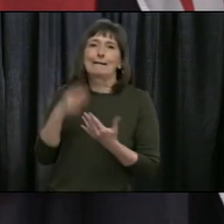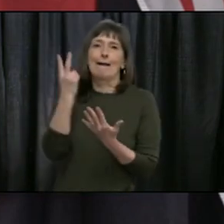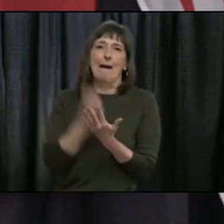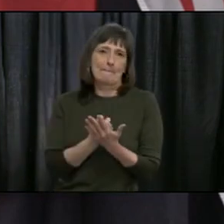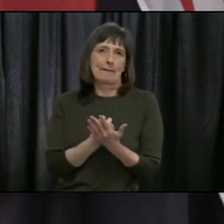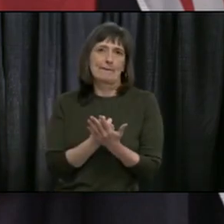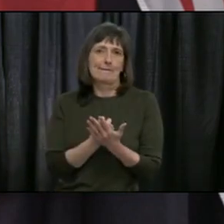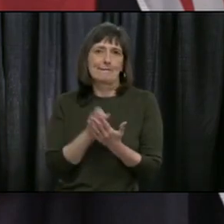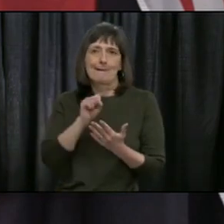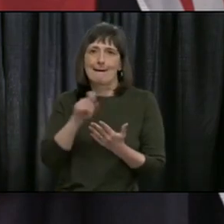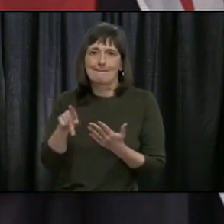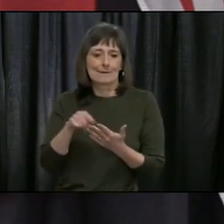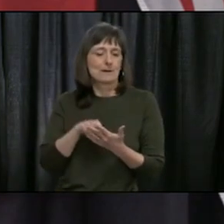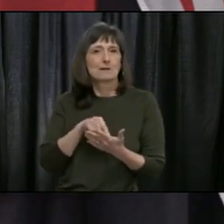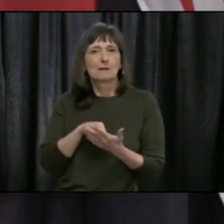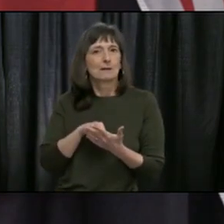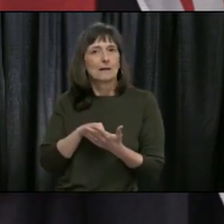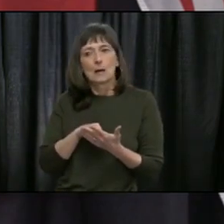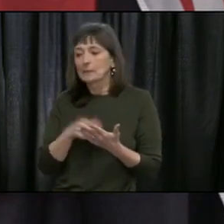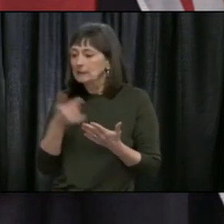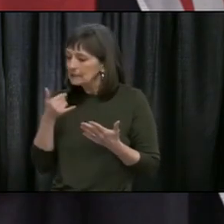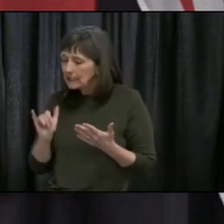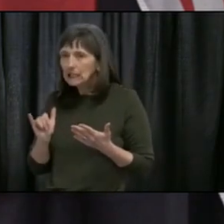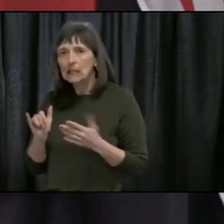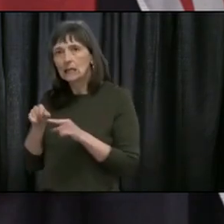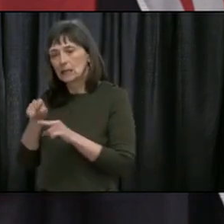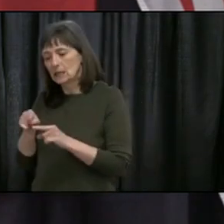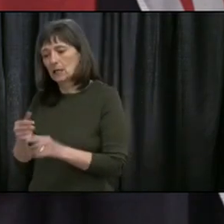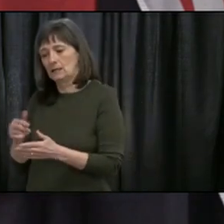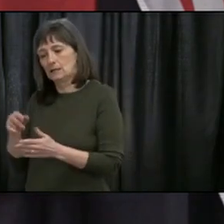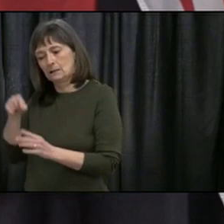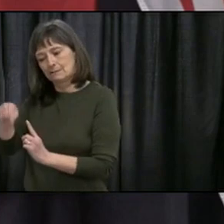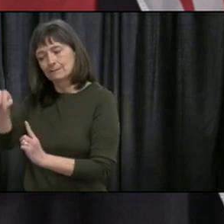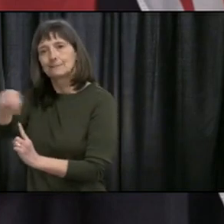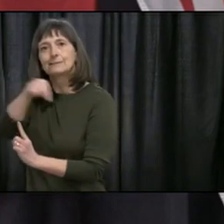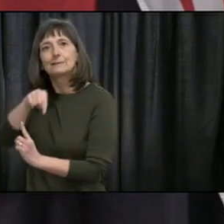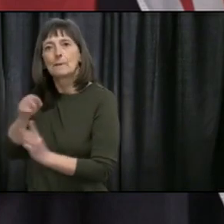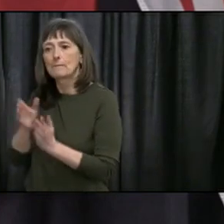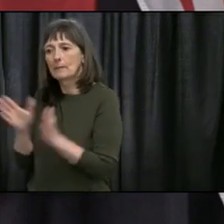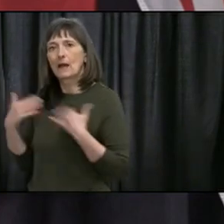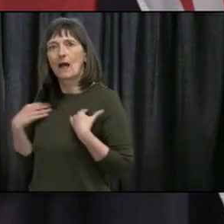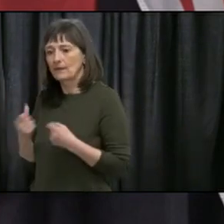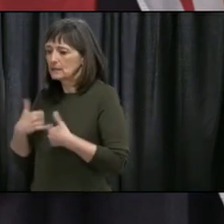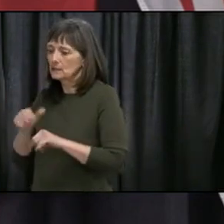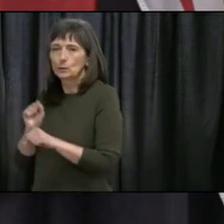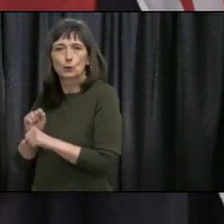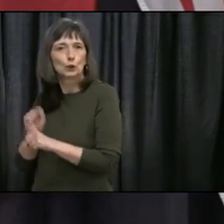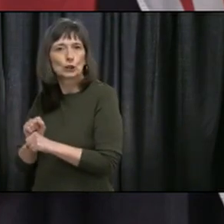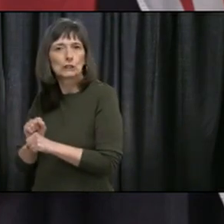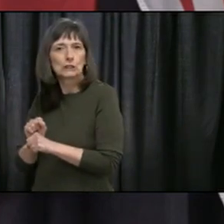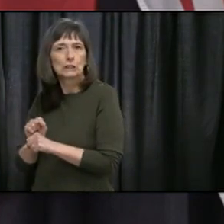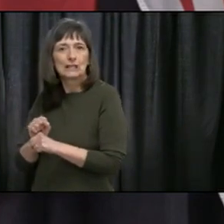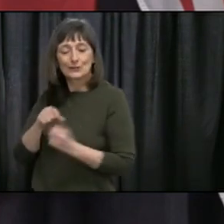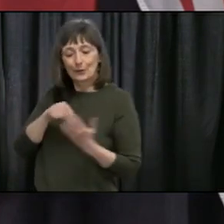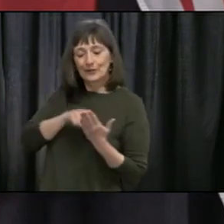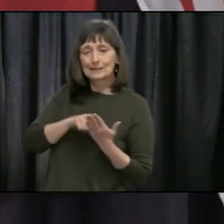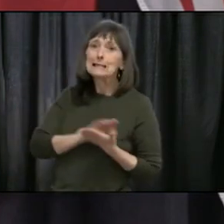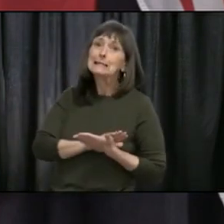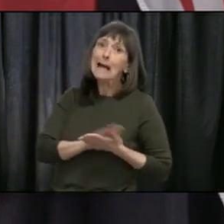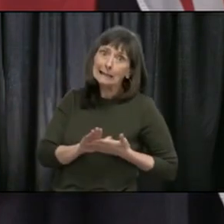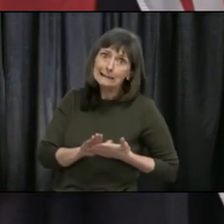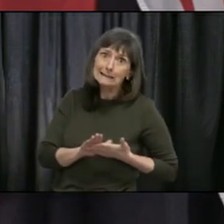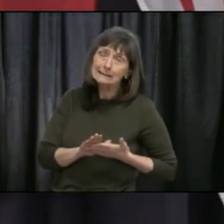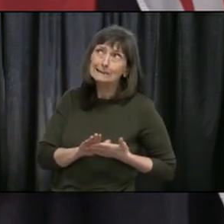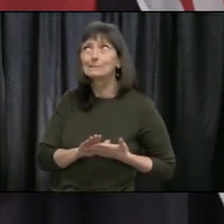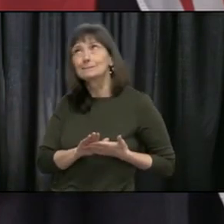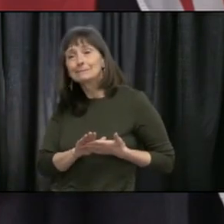Contact tracing is continuing with some very good people at public health. So, it would be nice to have, but not probably necessary